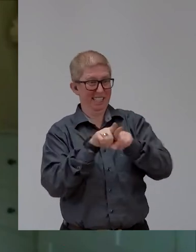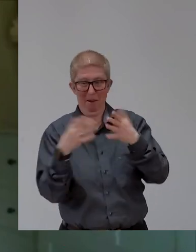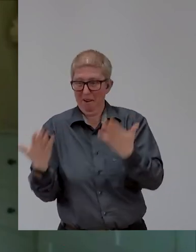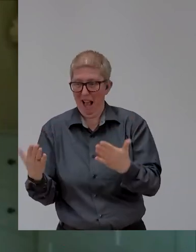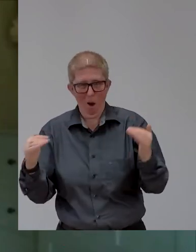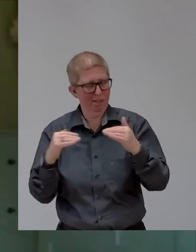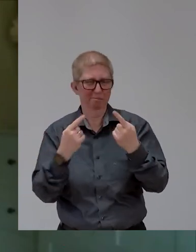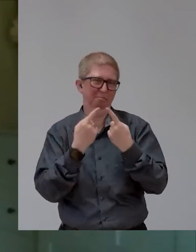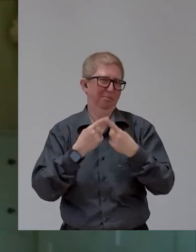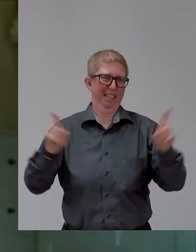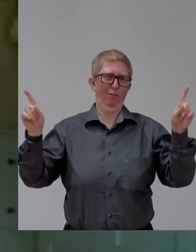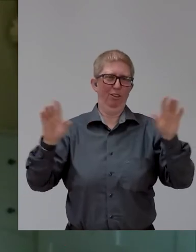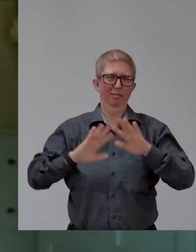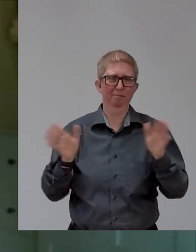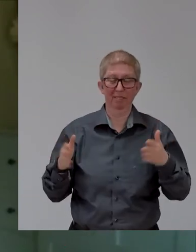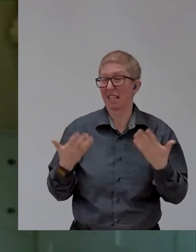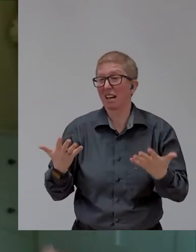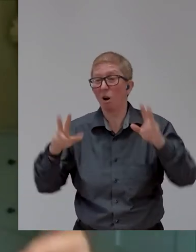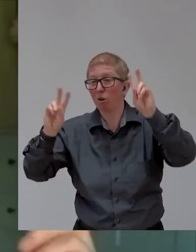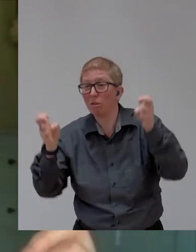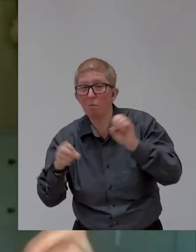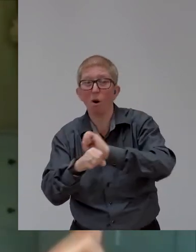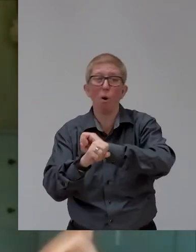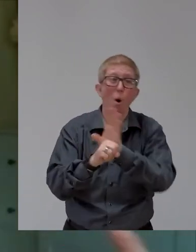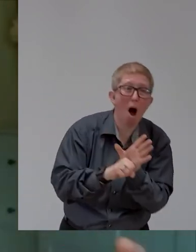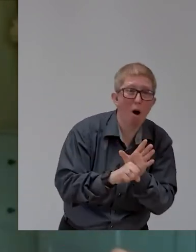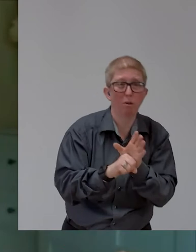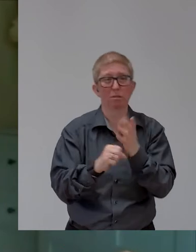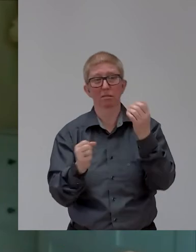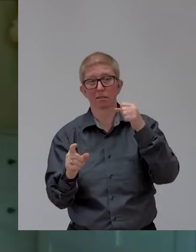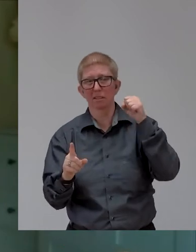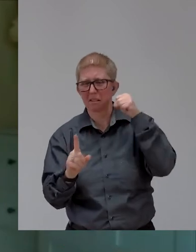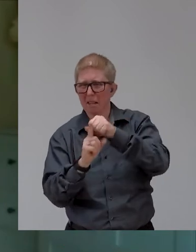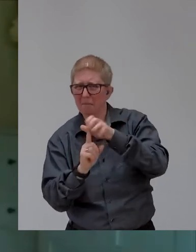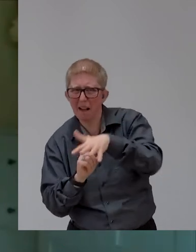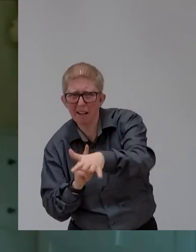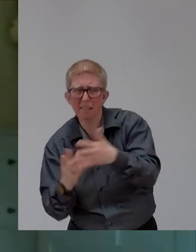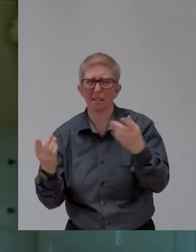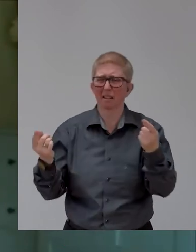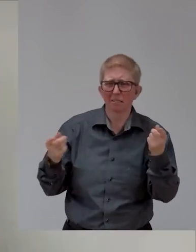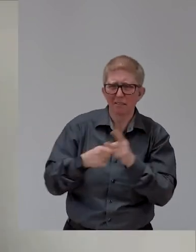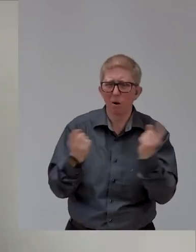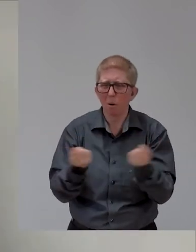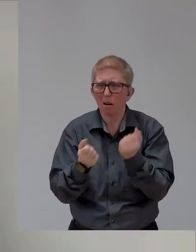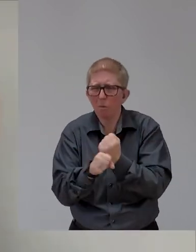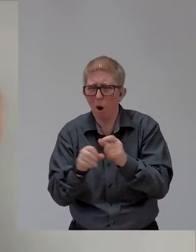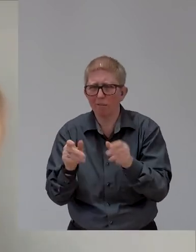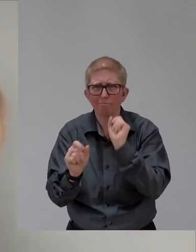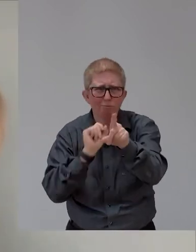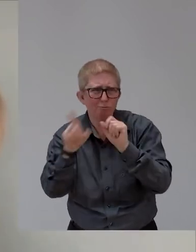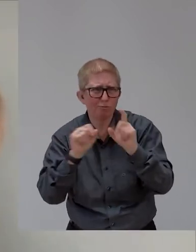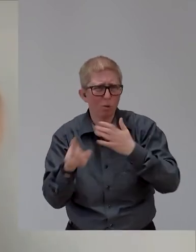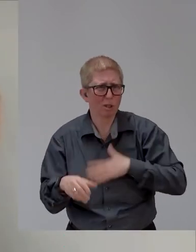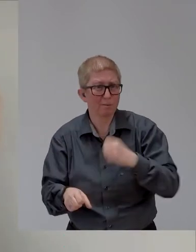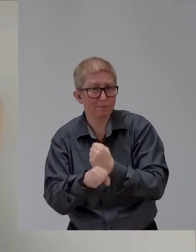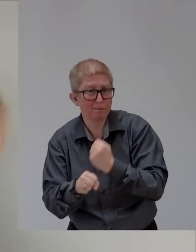on the recruitment market. Well, I can tell you now that lockdown is a great time to reflect, right? I mean, you we've all got time to